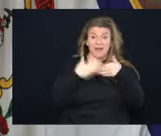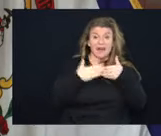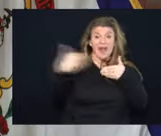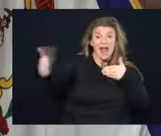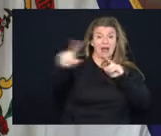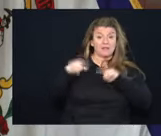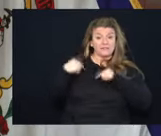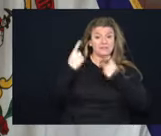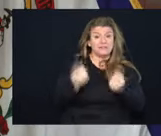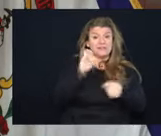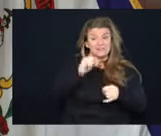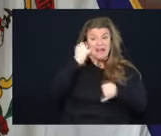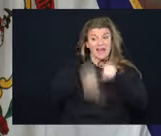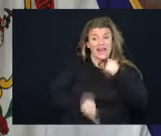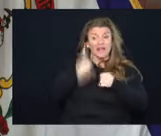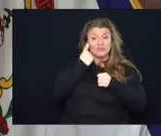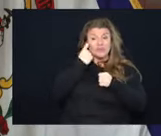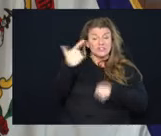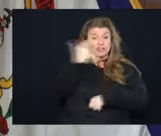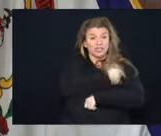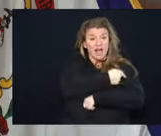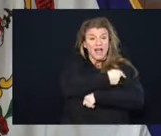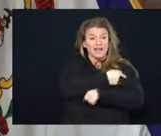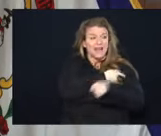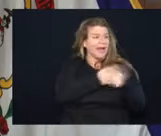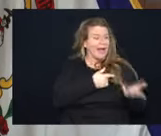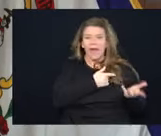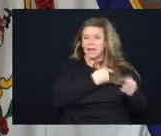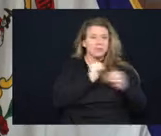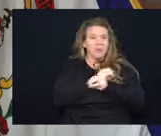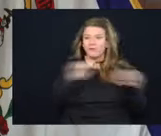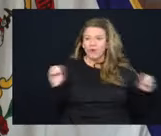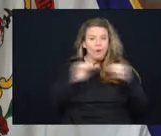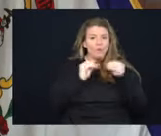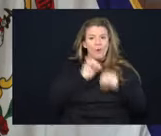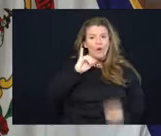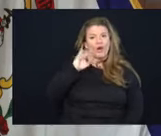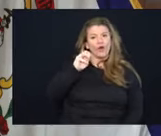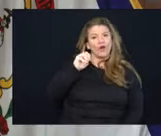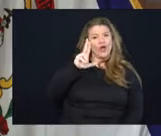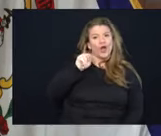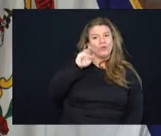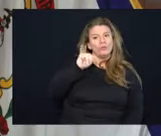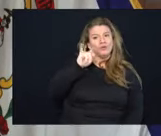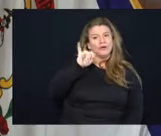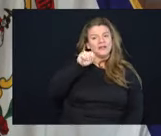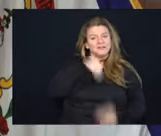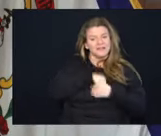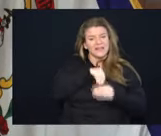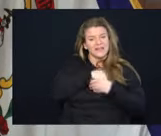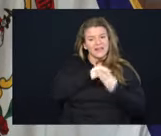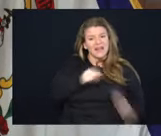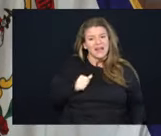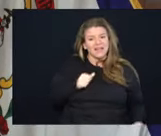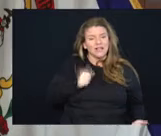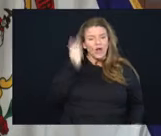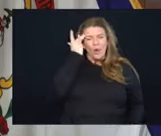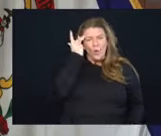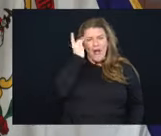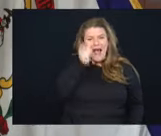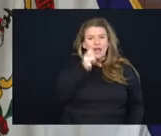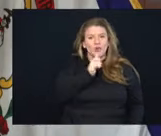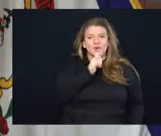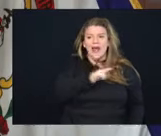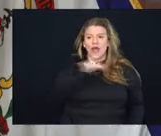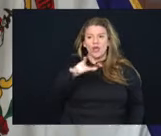got that shot, last shot. You have no immunities and how in the world you could not run to the fire and